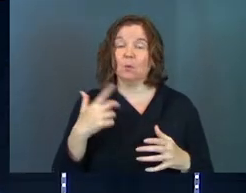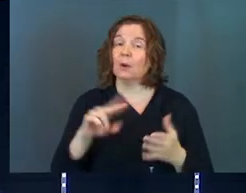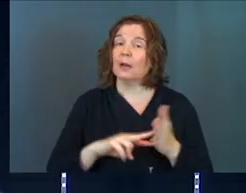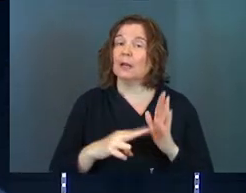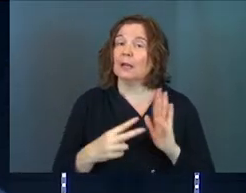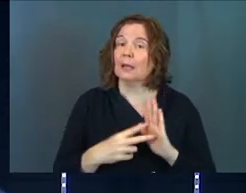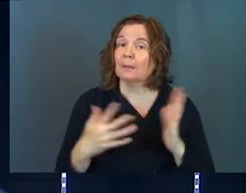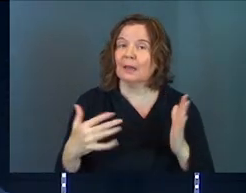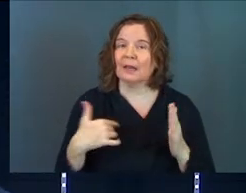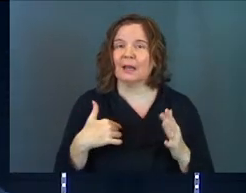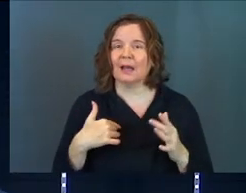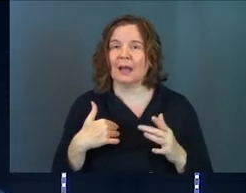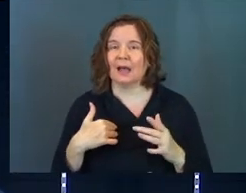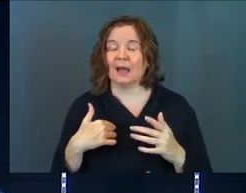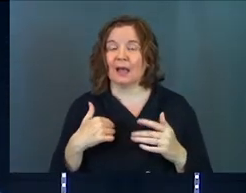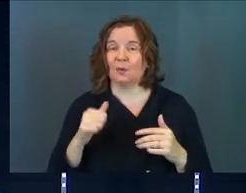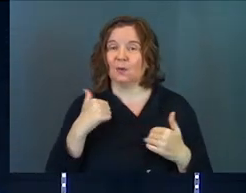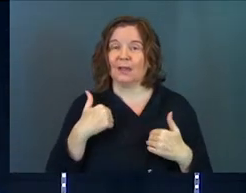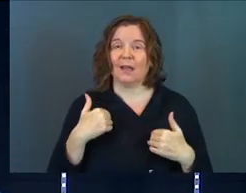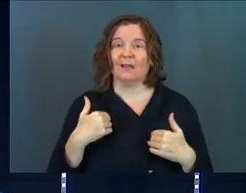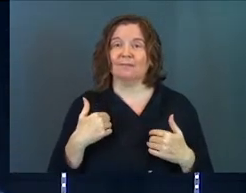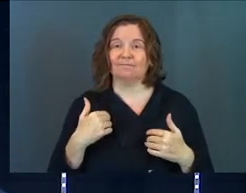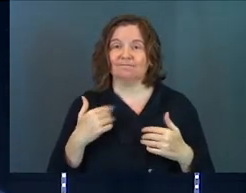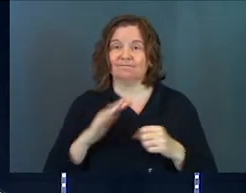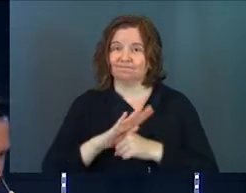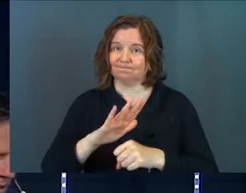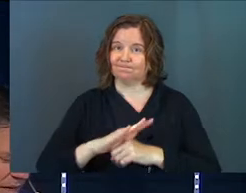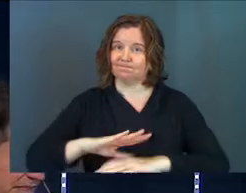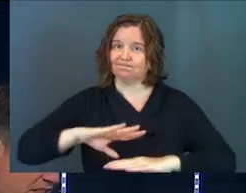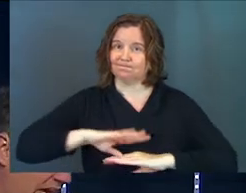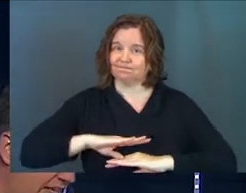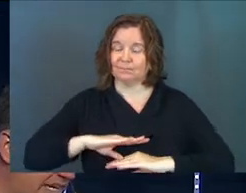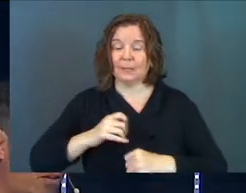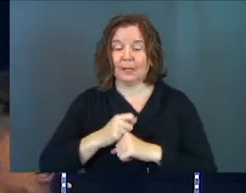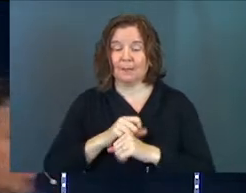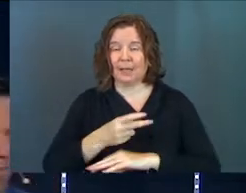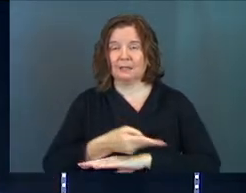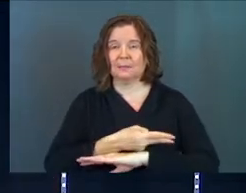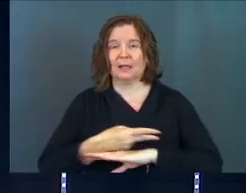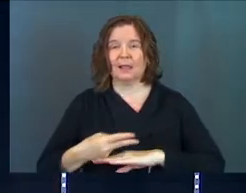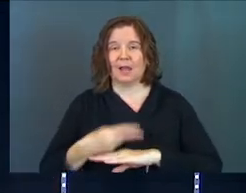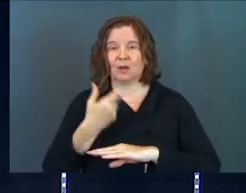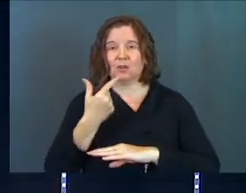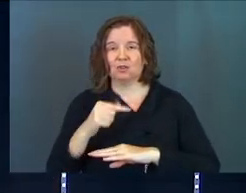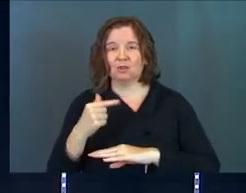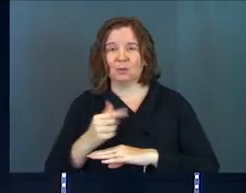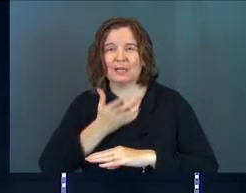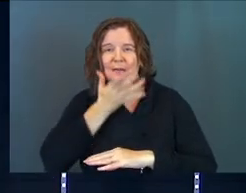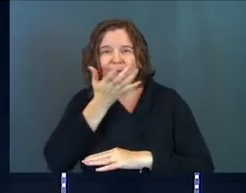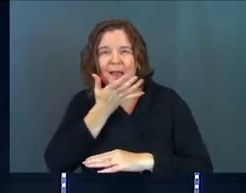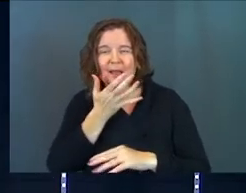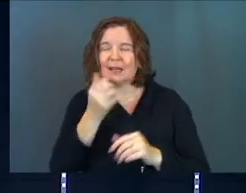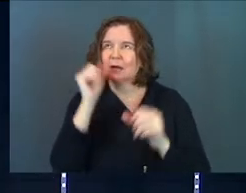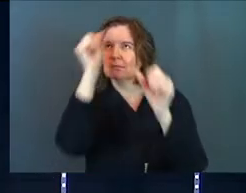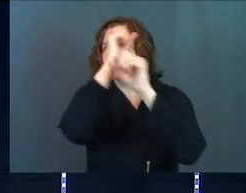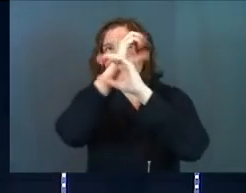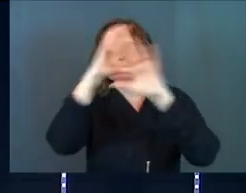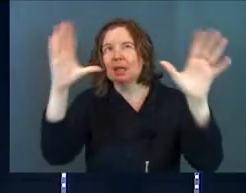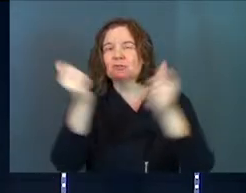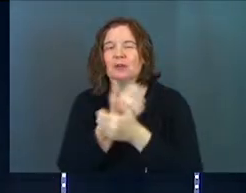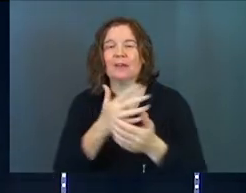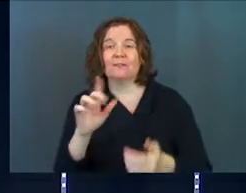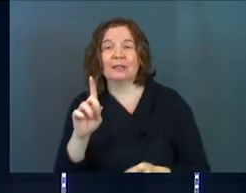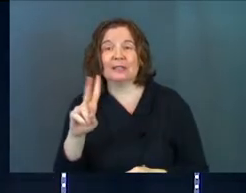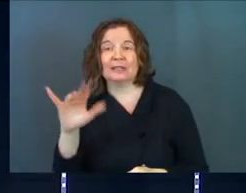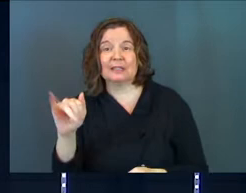What he means there is, I'll lack for nothing. He makes me to lie down in green pastures. Now, picture all of this that David is